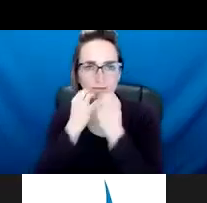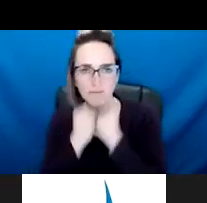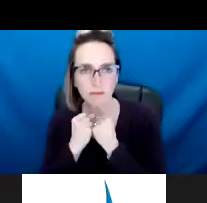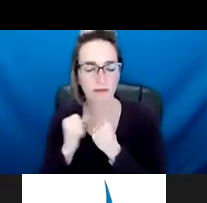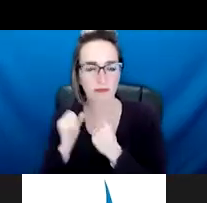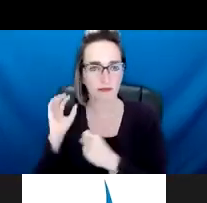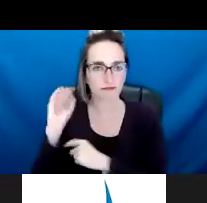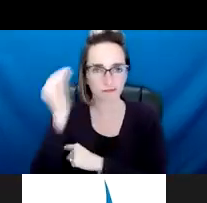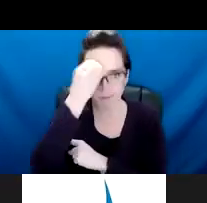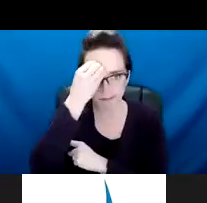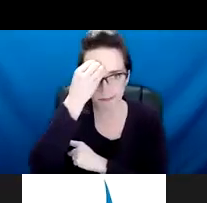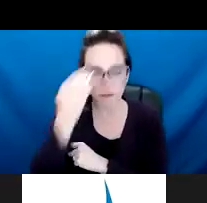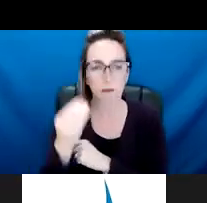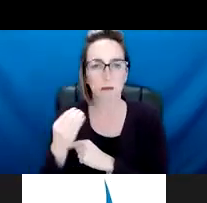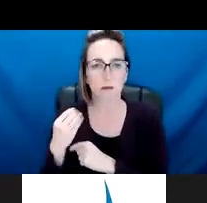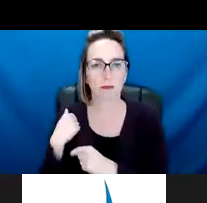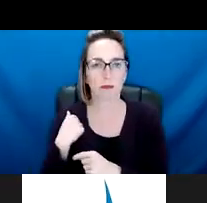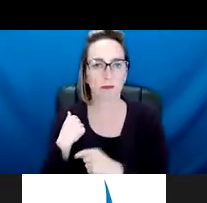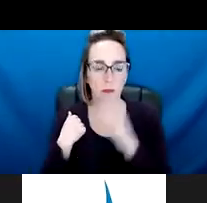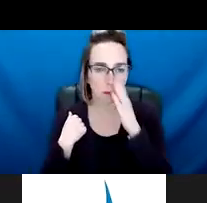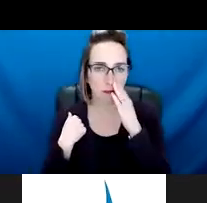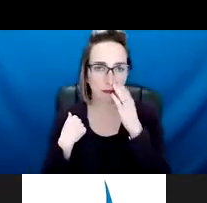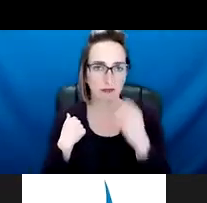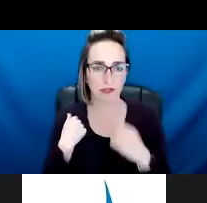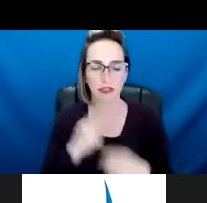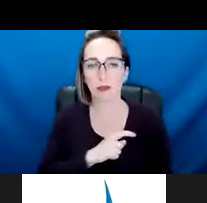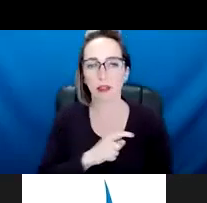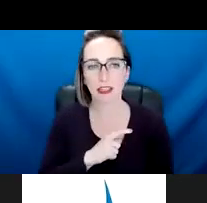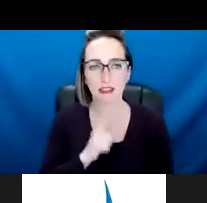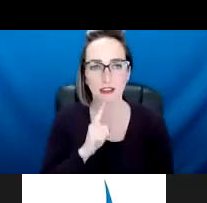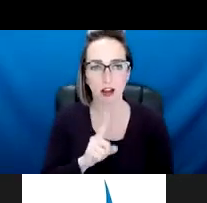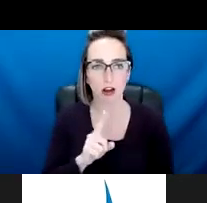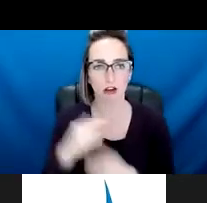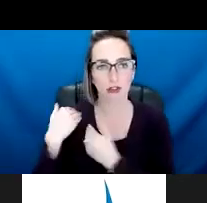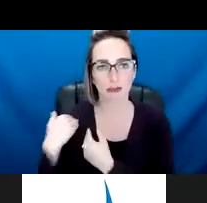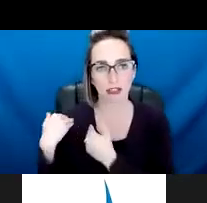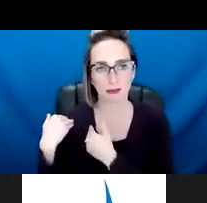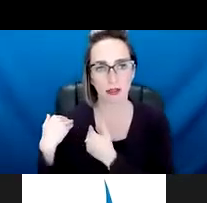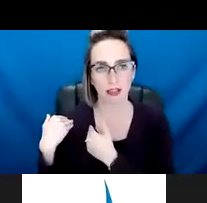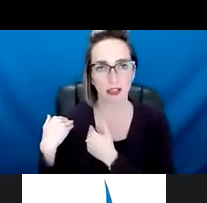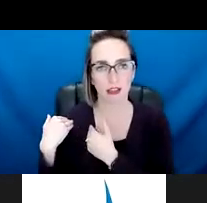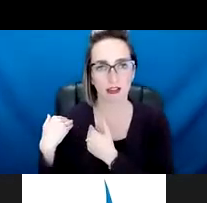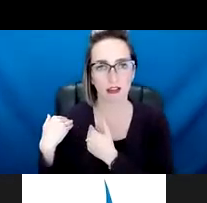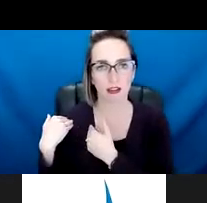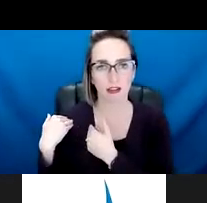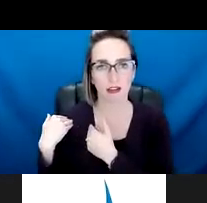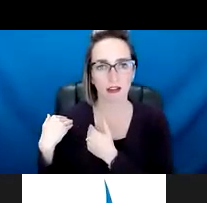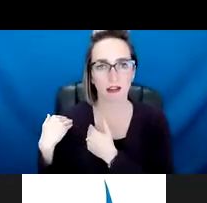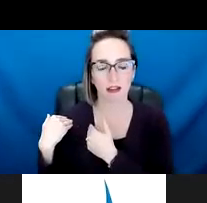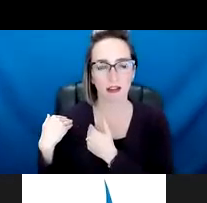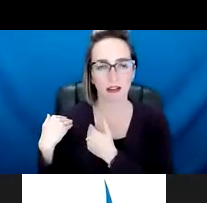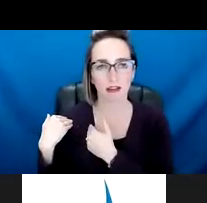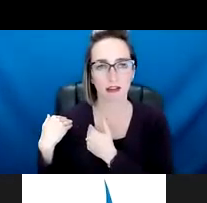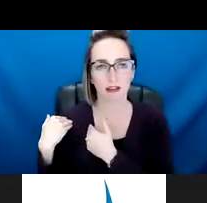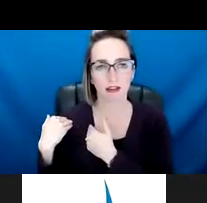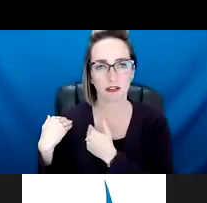realizing that we are, um, the, the stewards of, of, uh, this new line of thinking of, of the guardian guardian